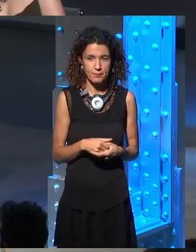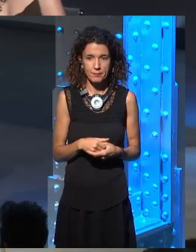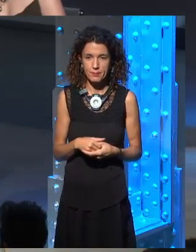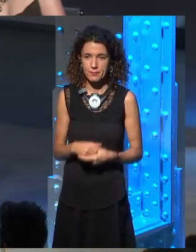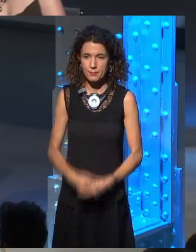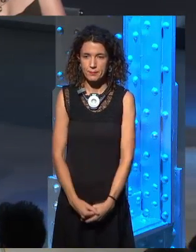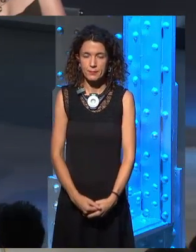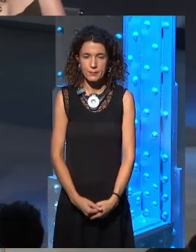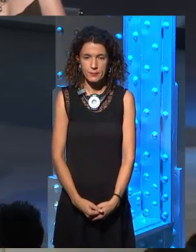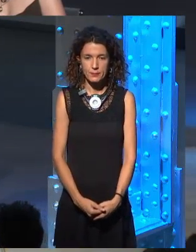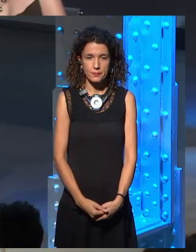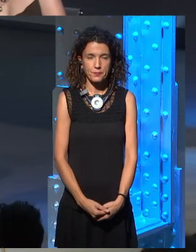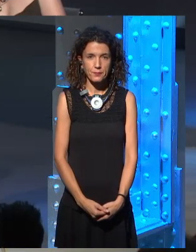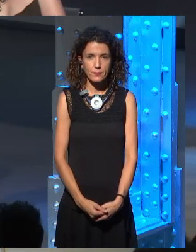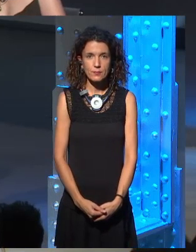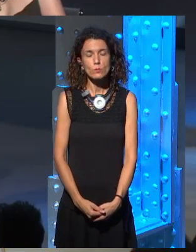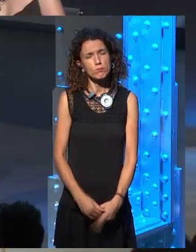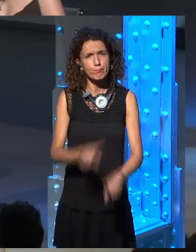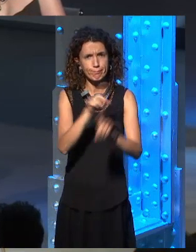Oh, gosh, that's a good question.